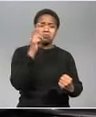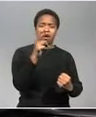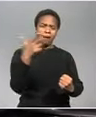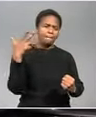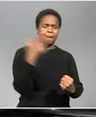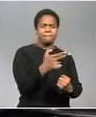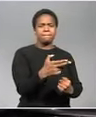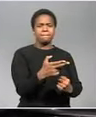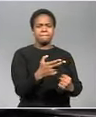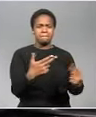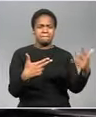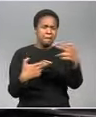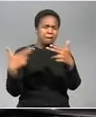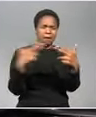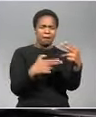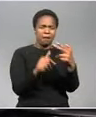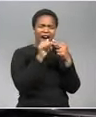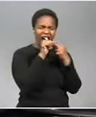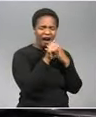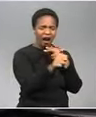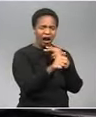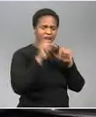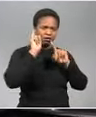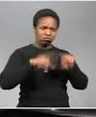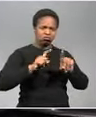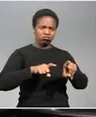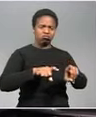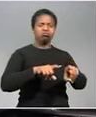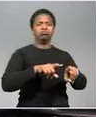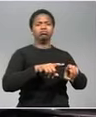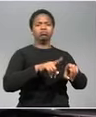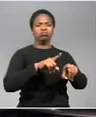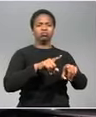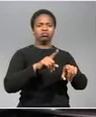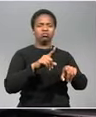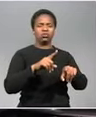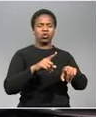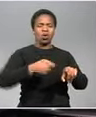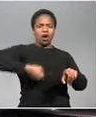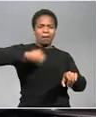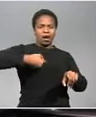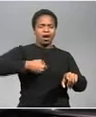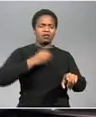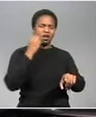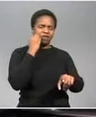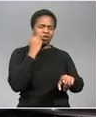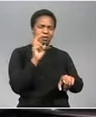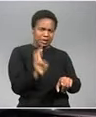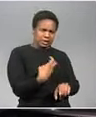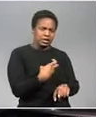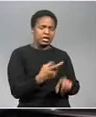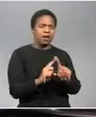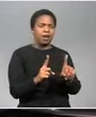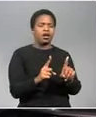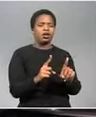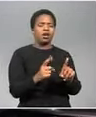shot back and the suspects fled they did take the lady driver's handbag and cell phone but they